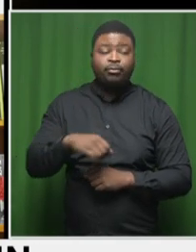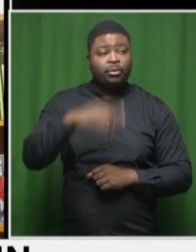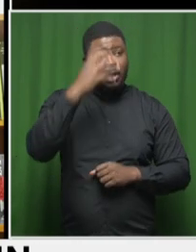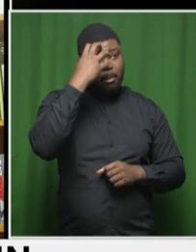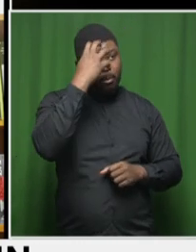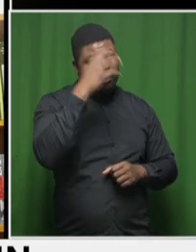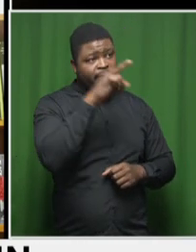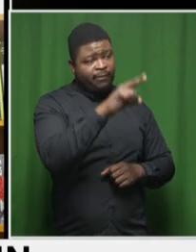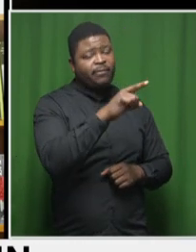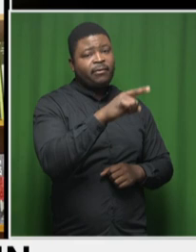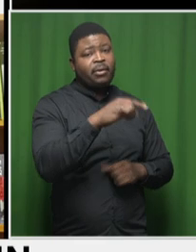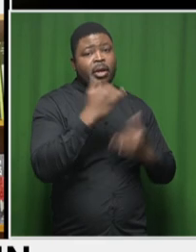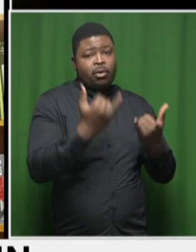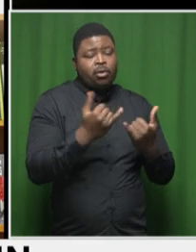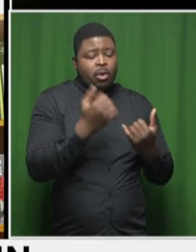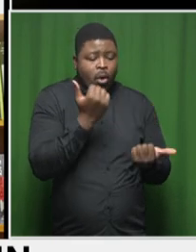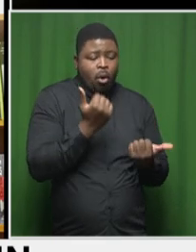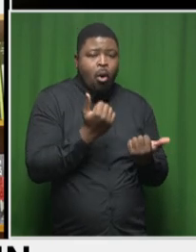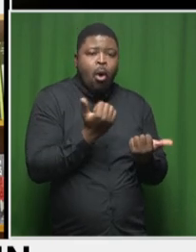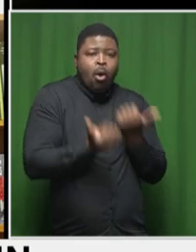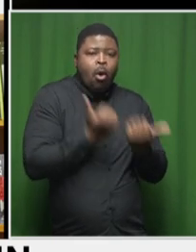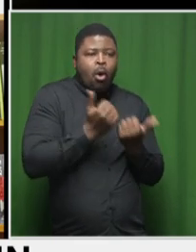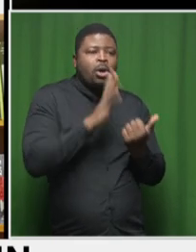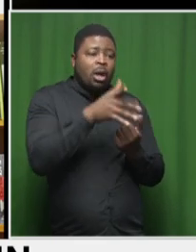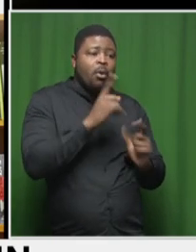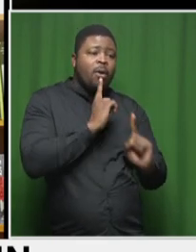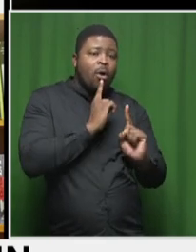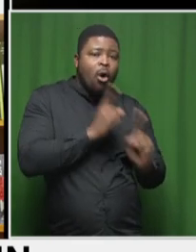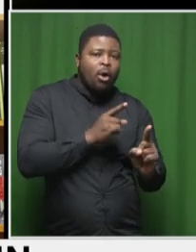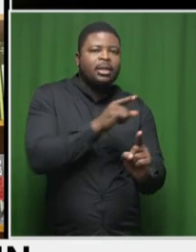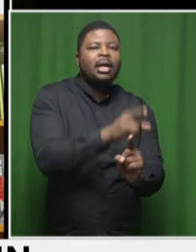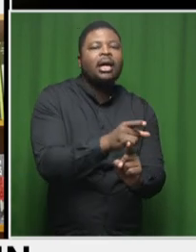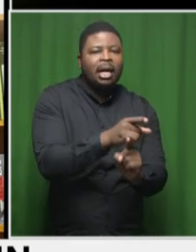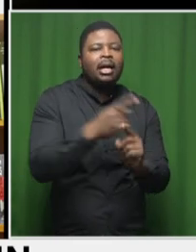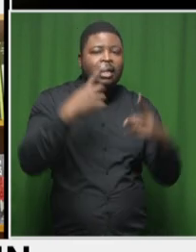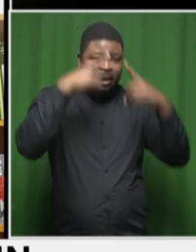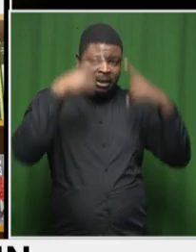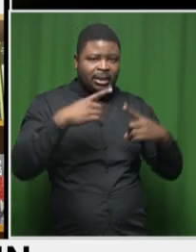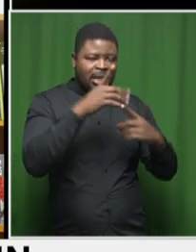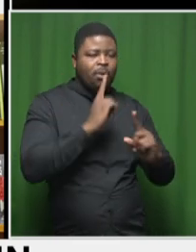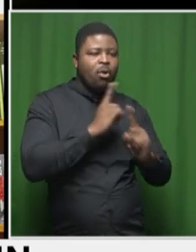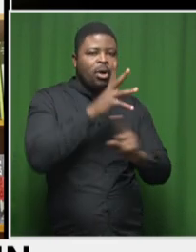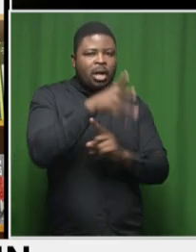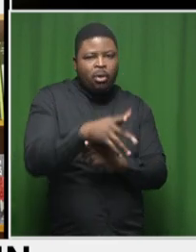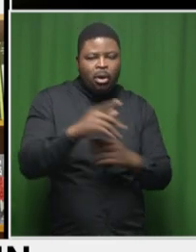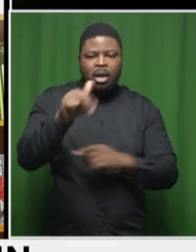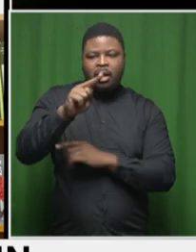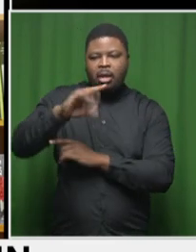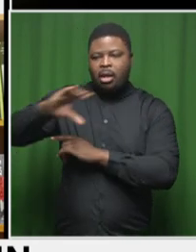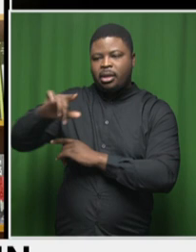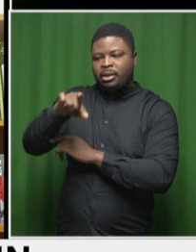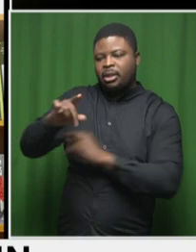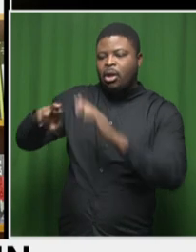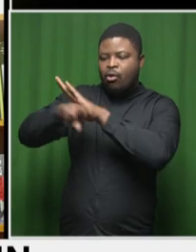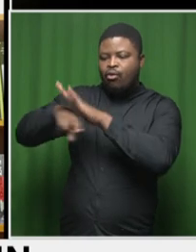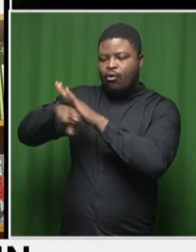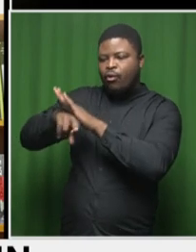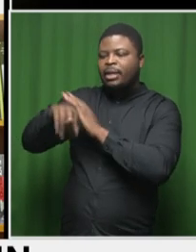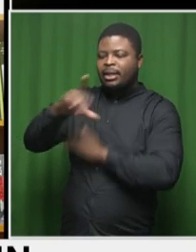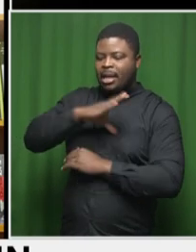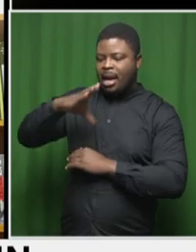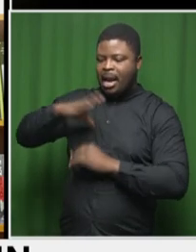one. So the court will today give its verdict in the matter of the eight ANC Mangawang region councillors who were challenging